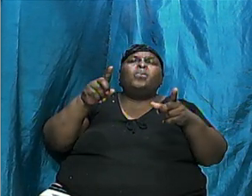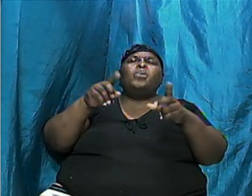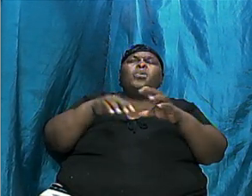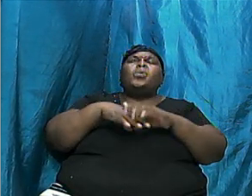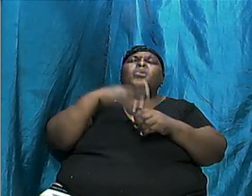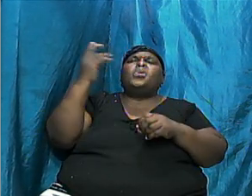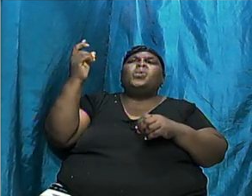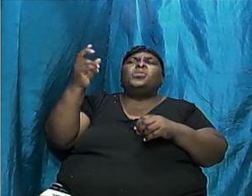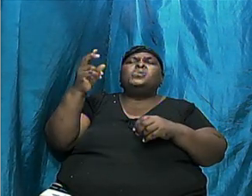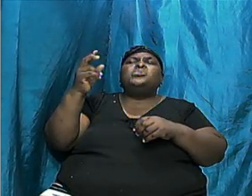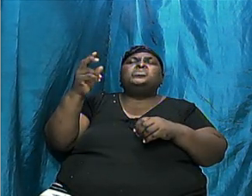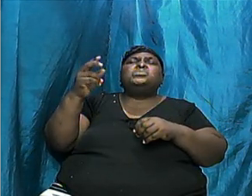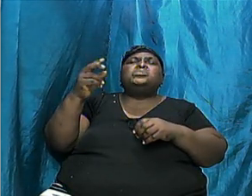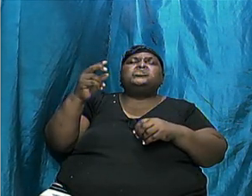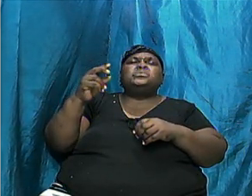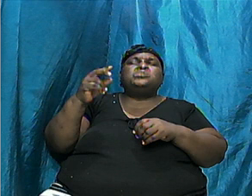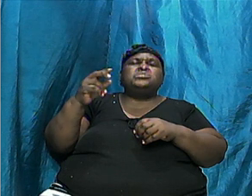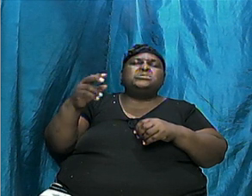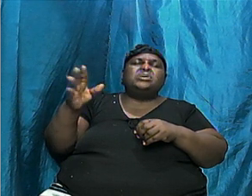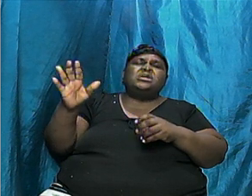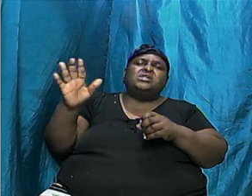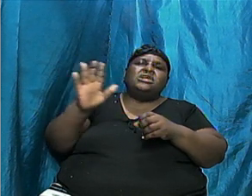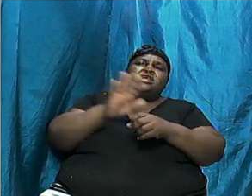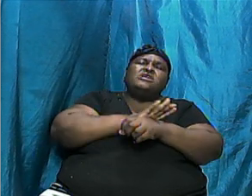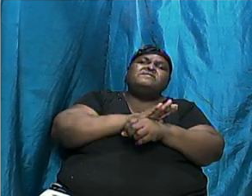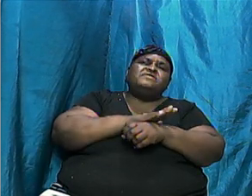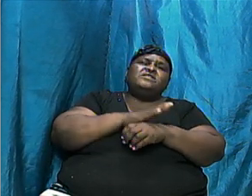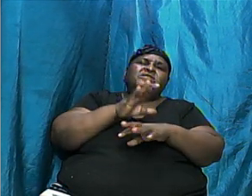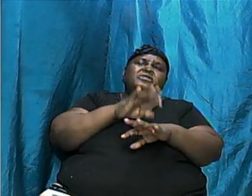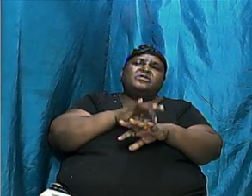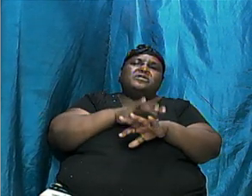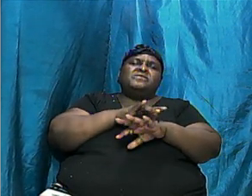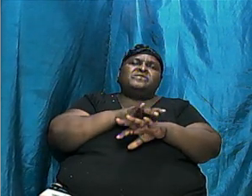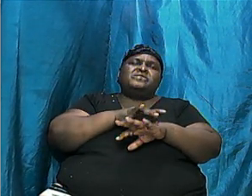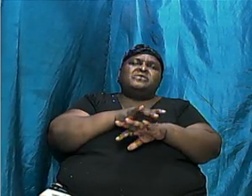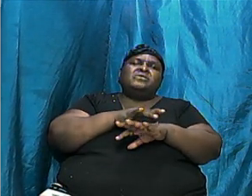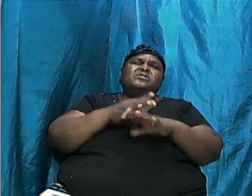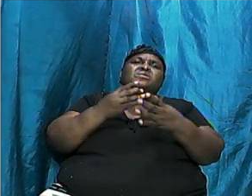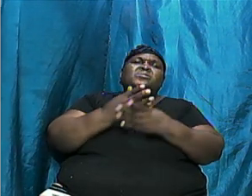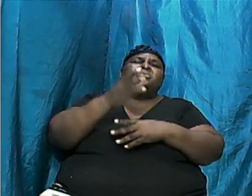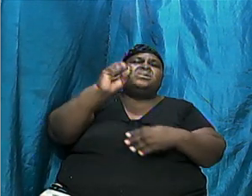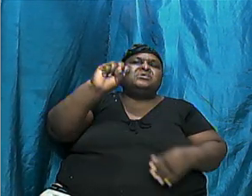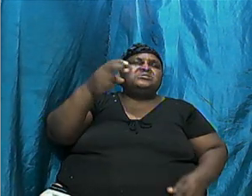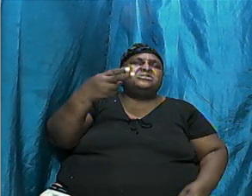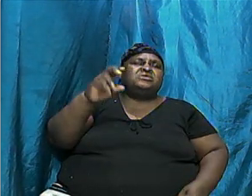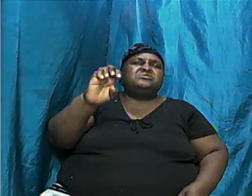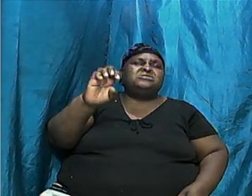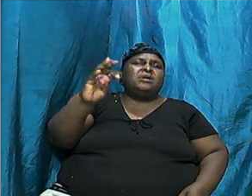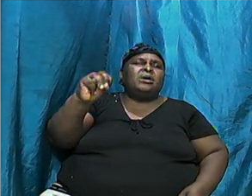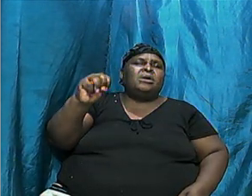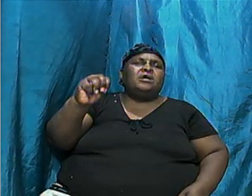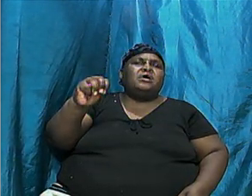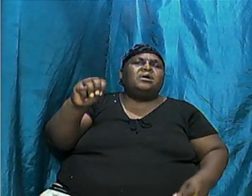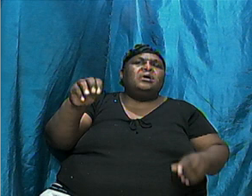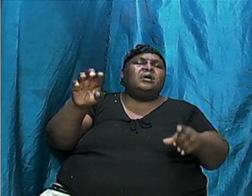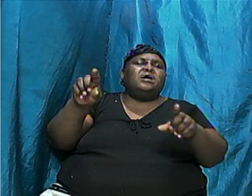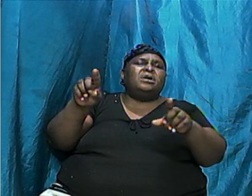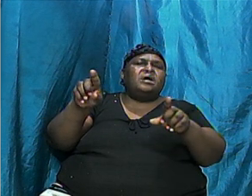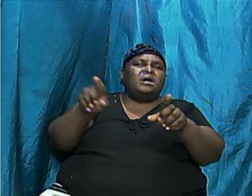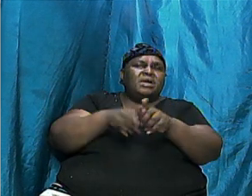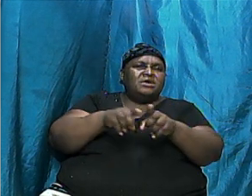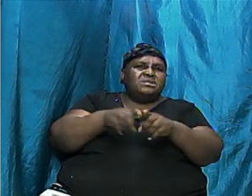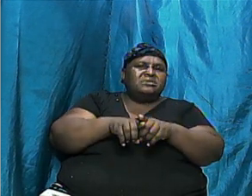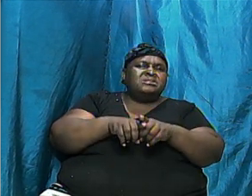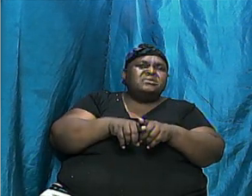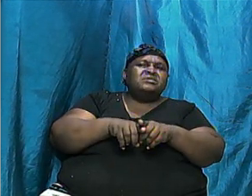to replenish the earth. Because see that he then chose Shem as the seed through